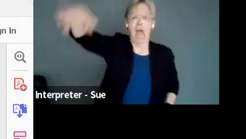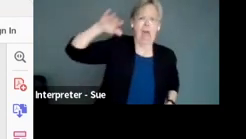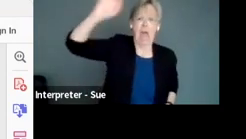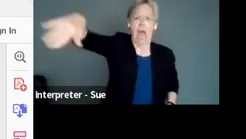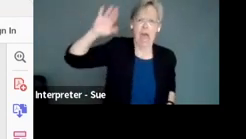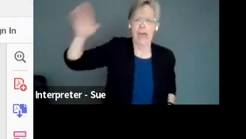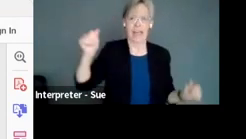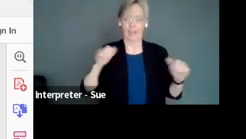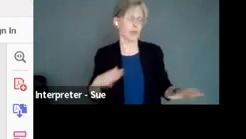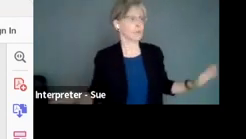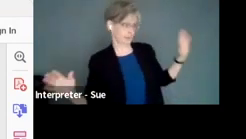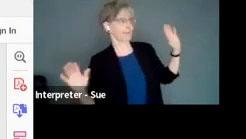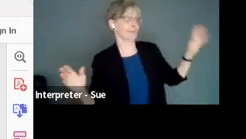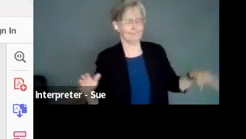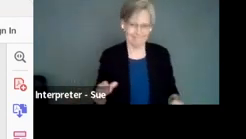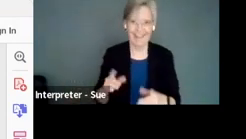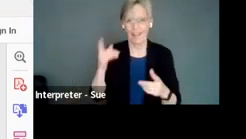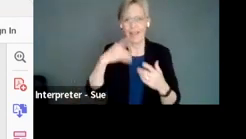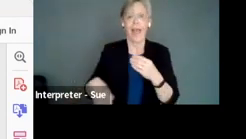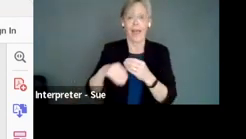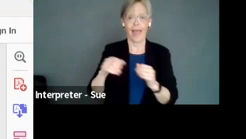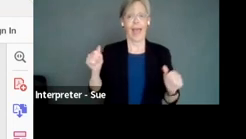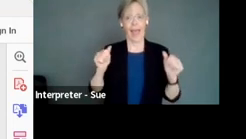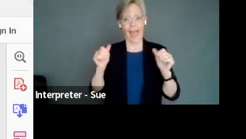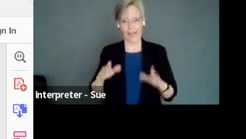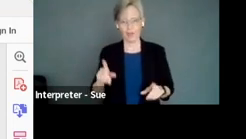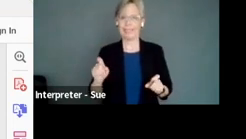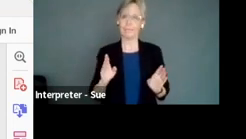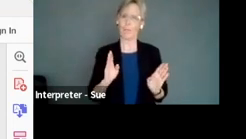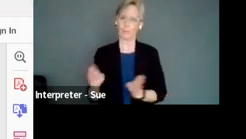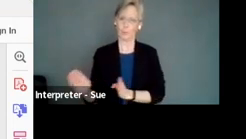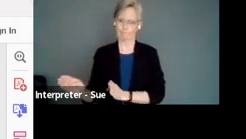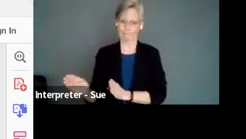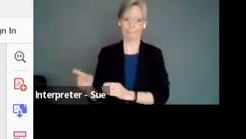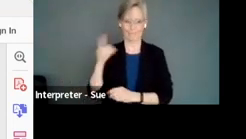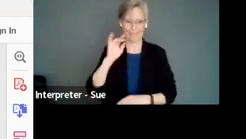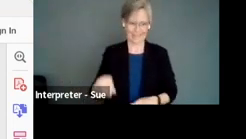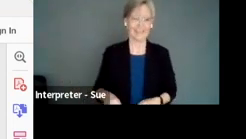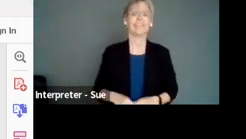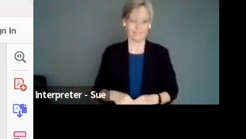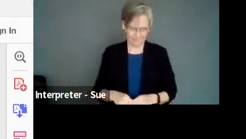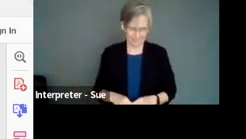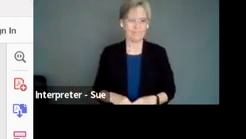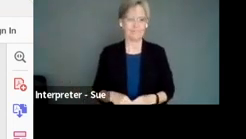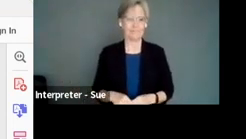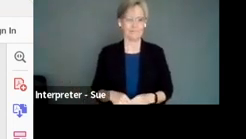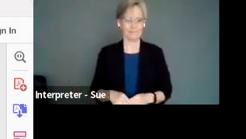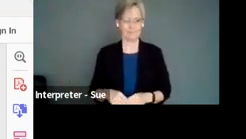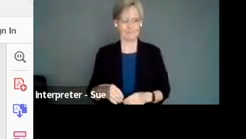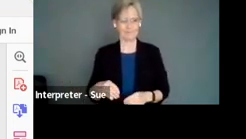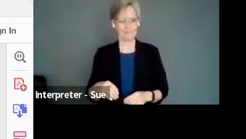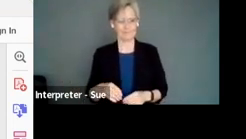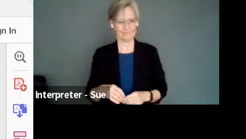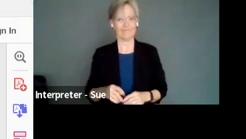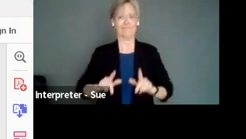The actors were just having. So that's why I added actors need to be prepped accordingly. So it's a fun improv. It's a wonderful